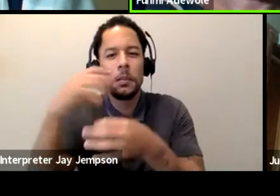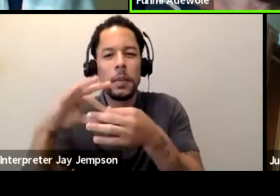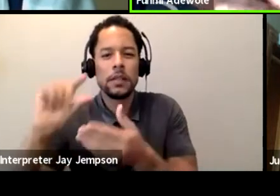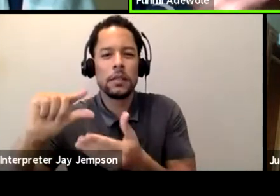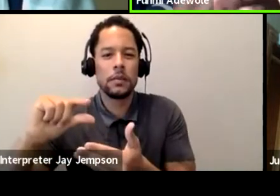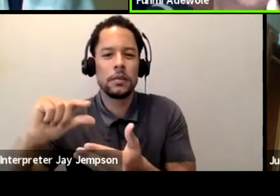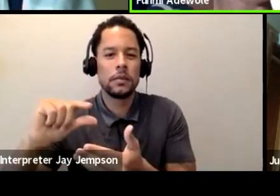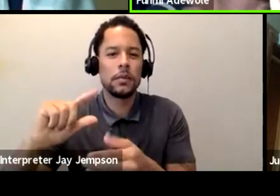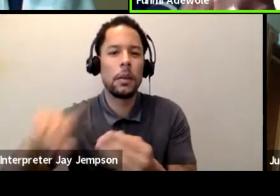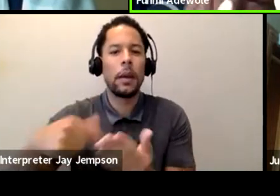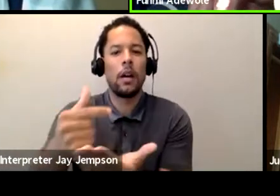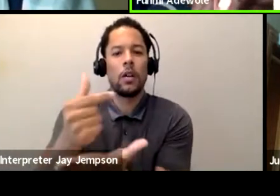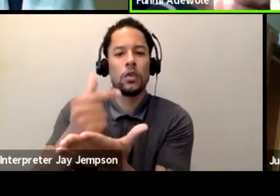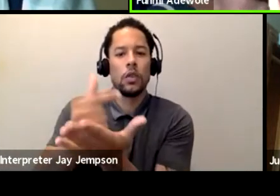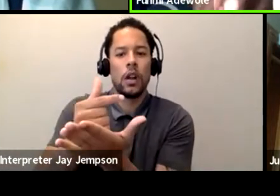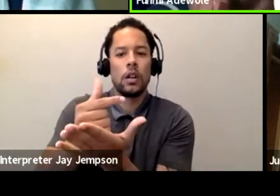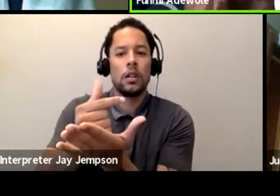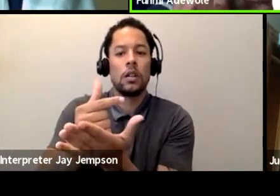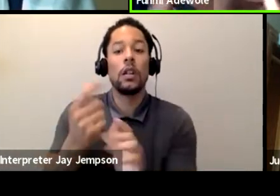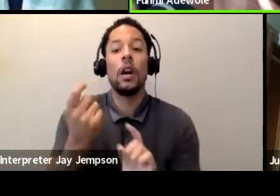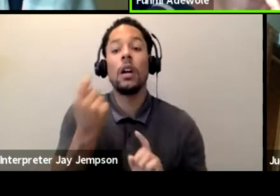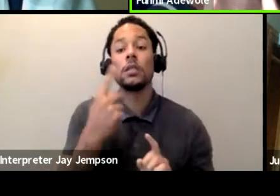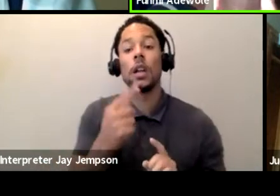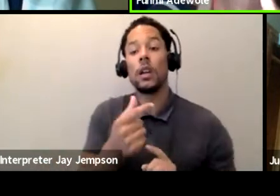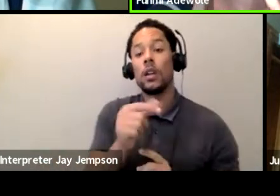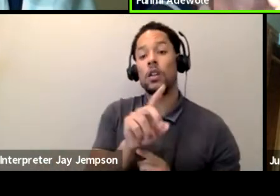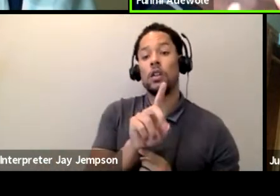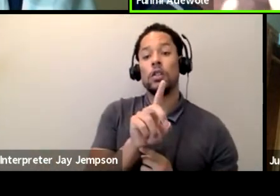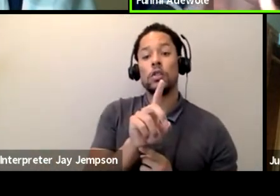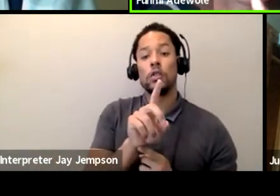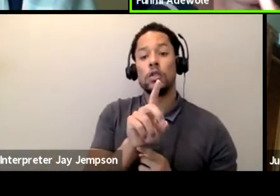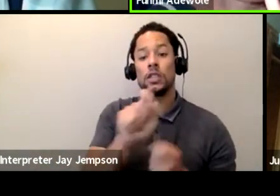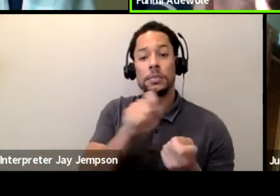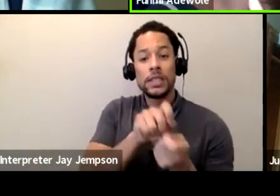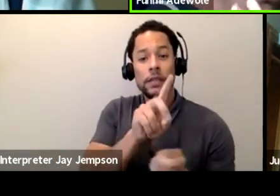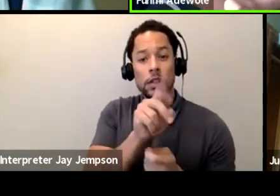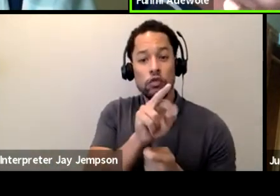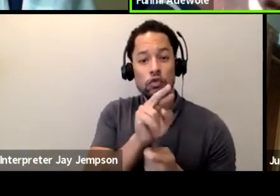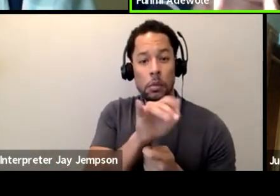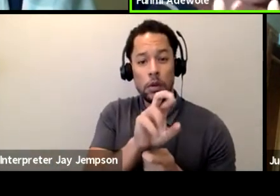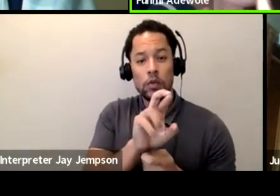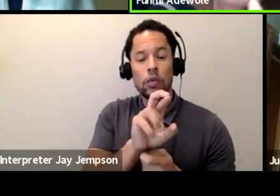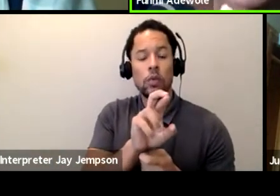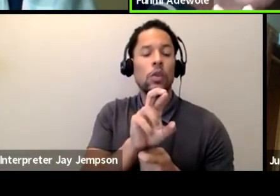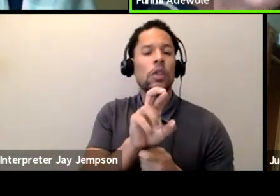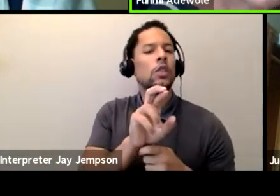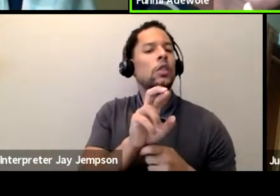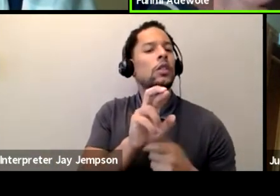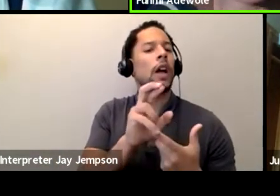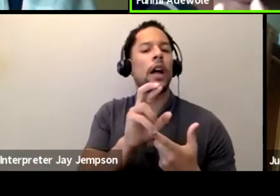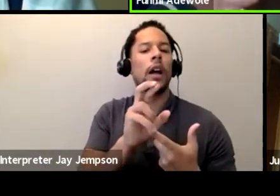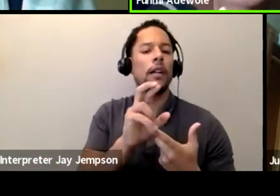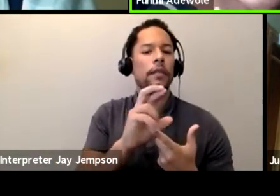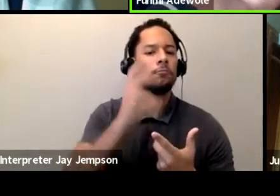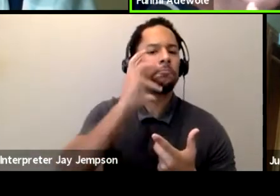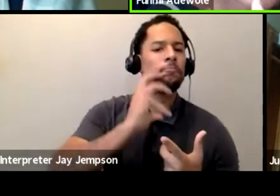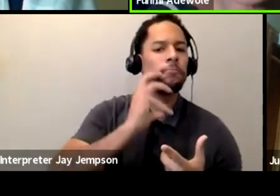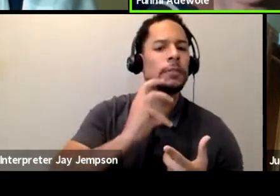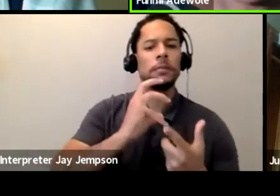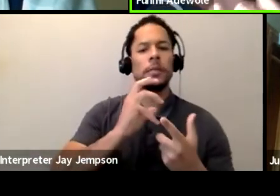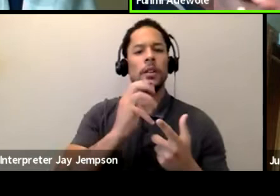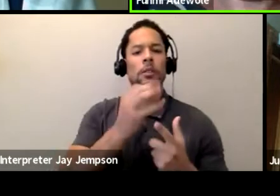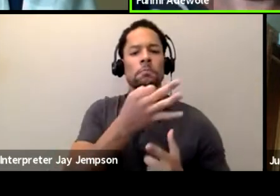sometimes certain dramaturgs work in the area of marketing, you could say marketing or audience development or public